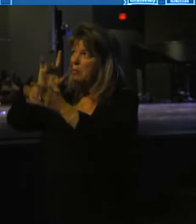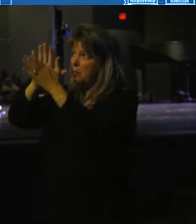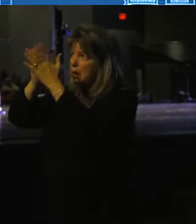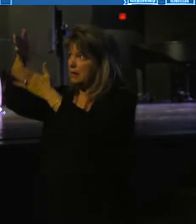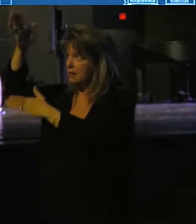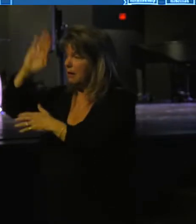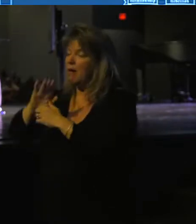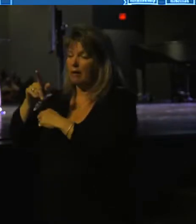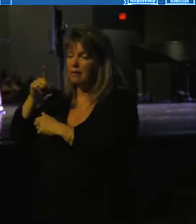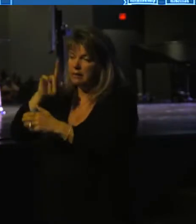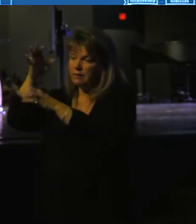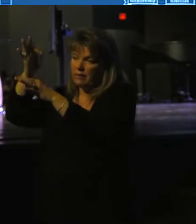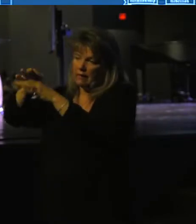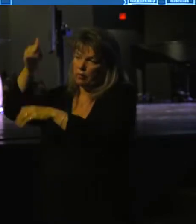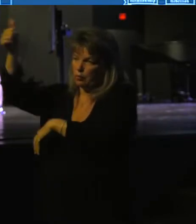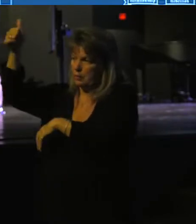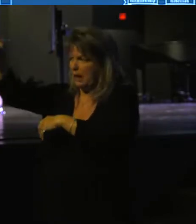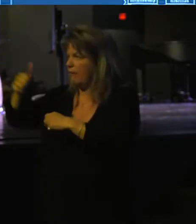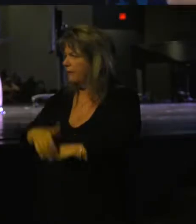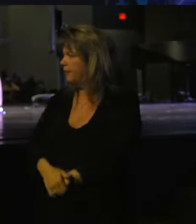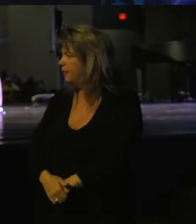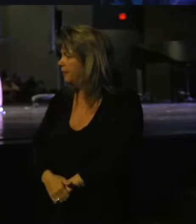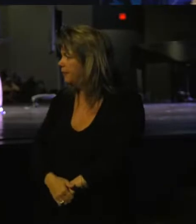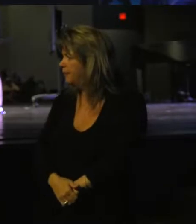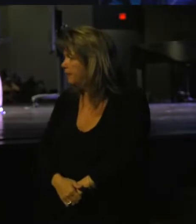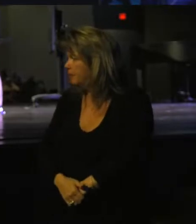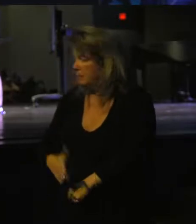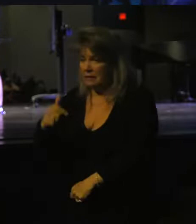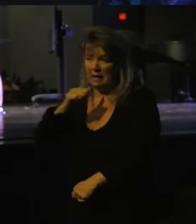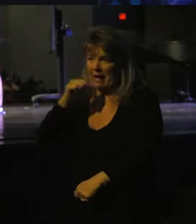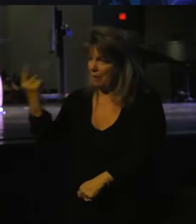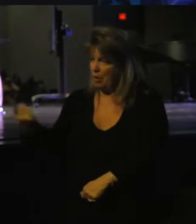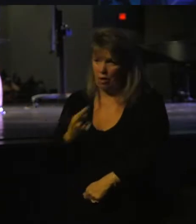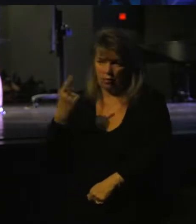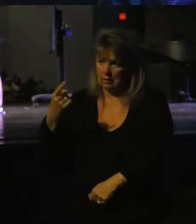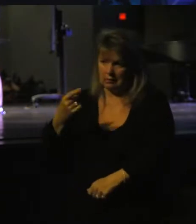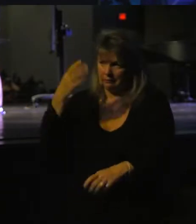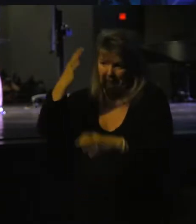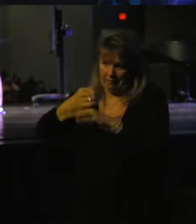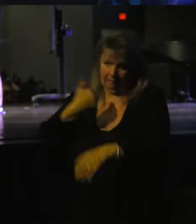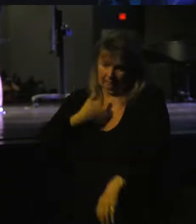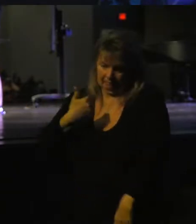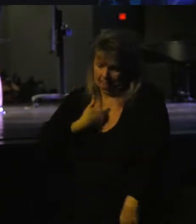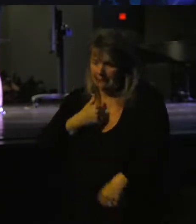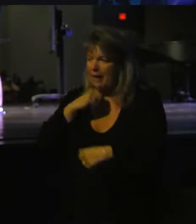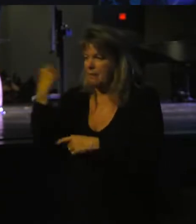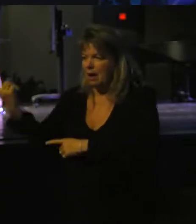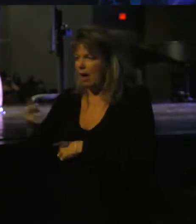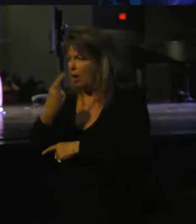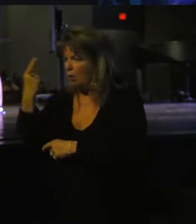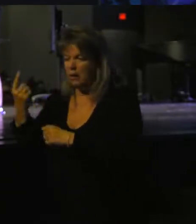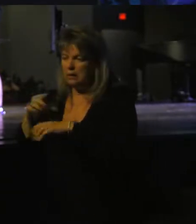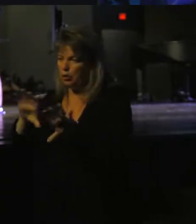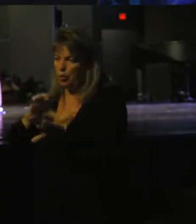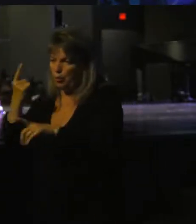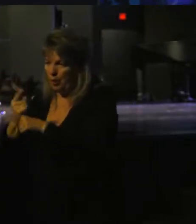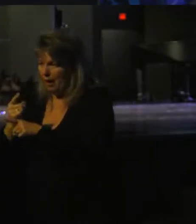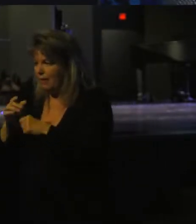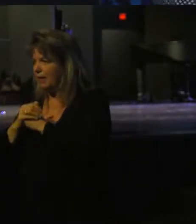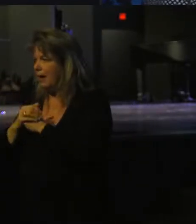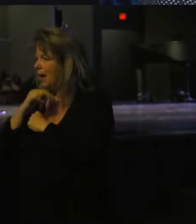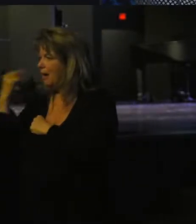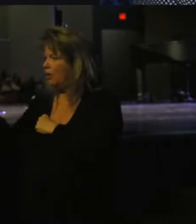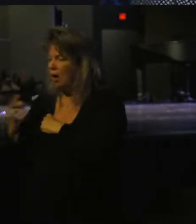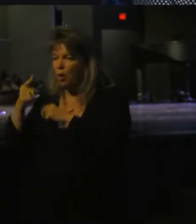that he's faithful to himself. Because I know I'm not always faithful. I know I don't always get it right. I know I don't